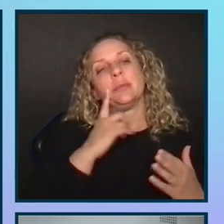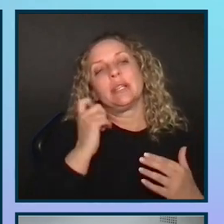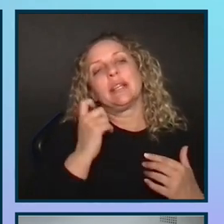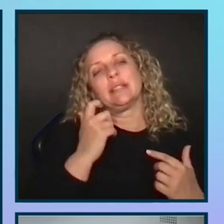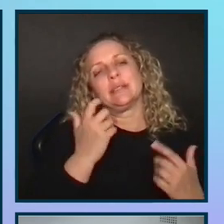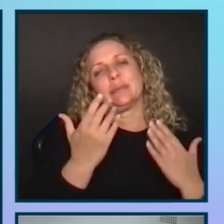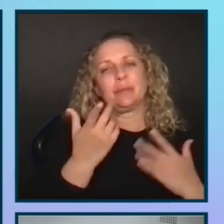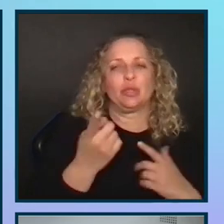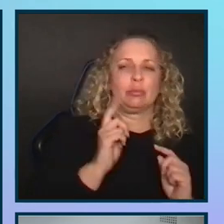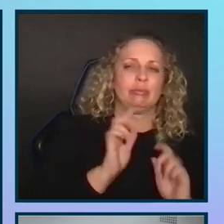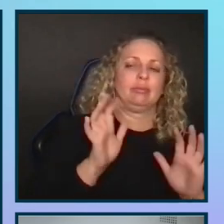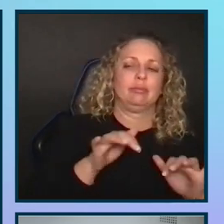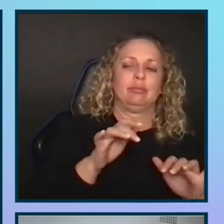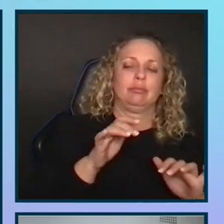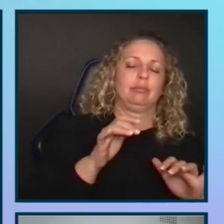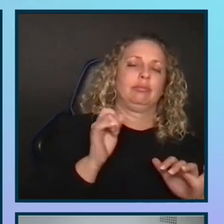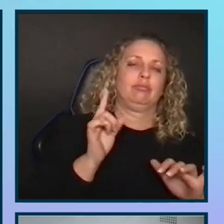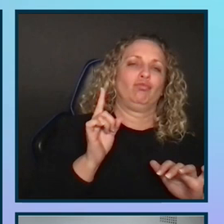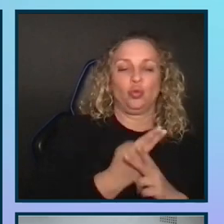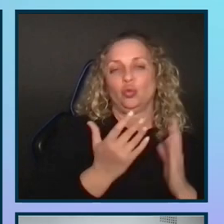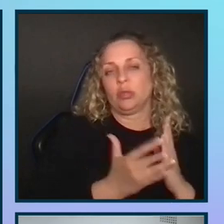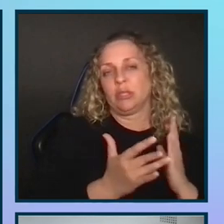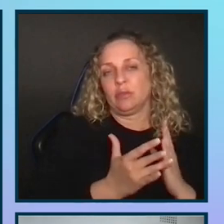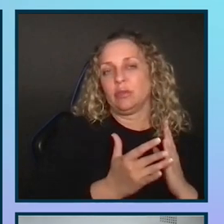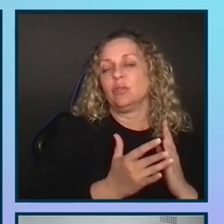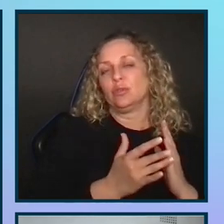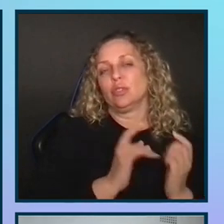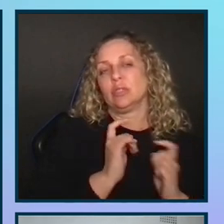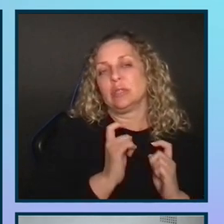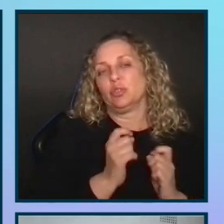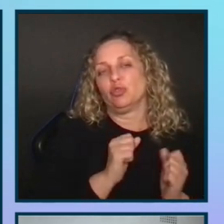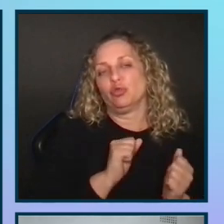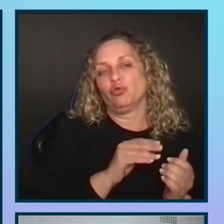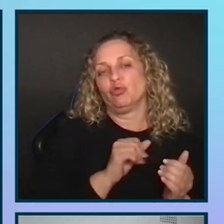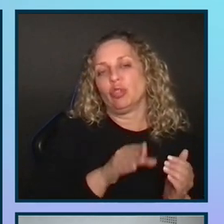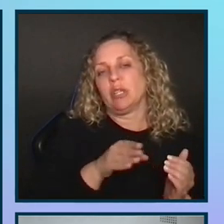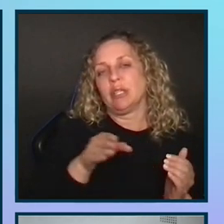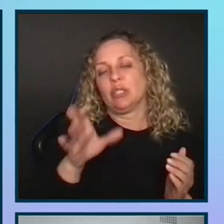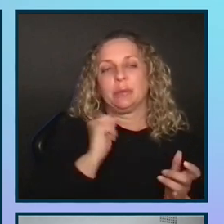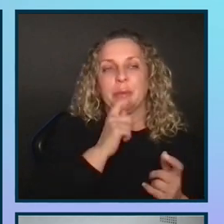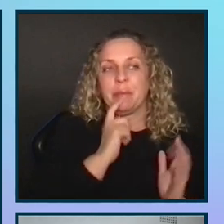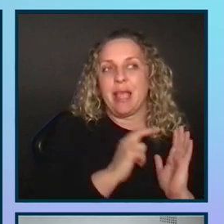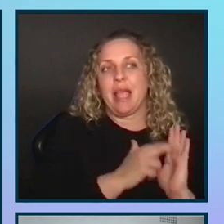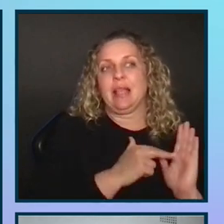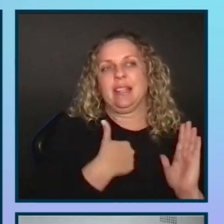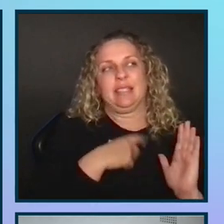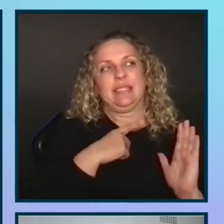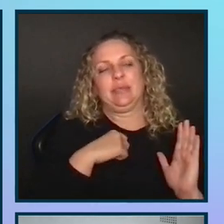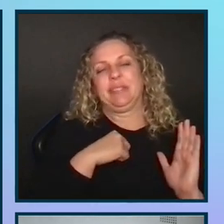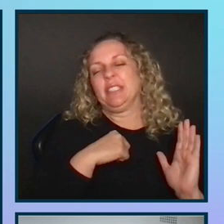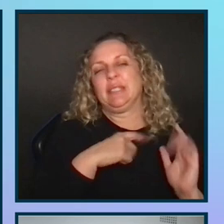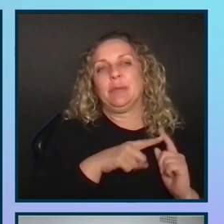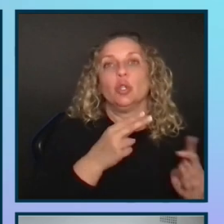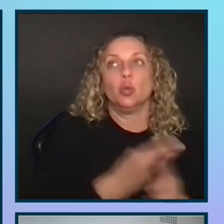you may be surprised that many people may use like assistive and adaptive strategies, but may not identify as living with a disability. And I